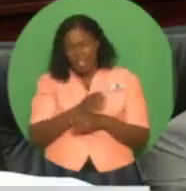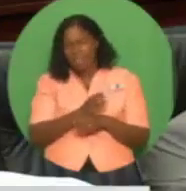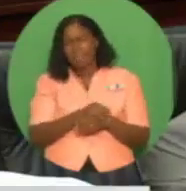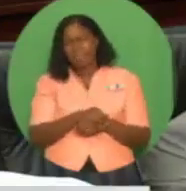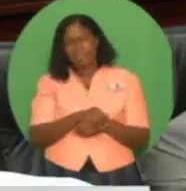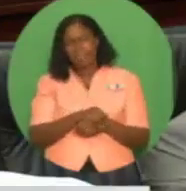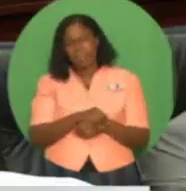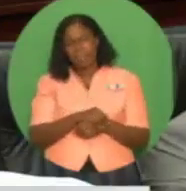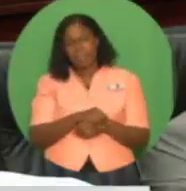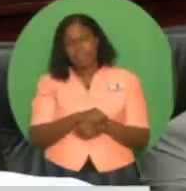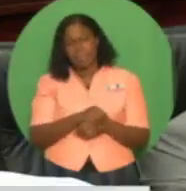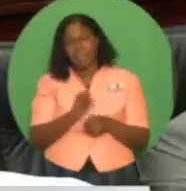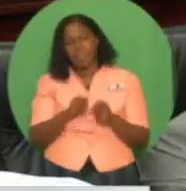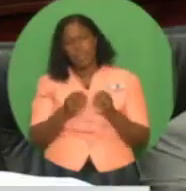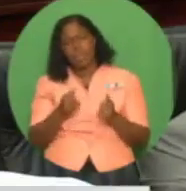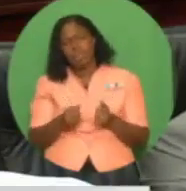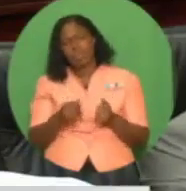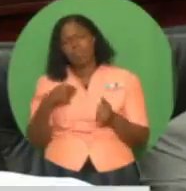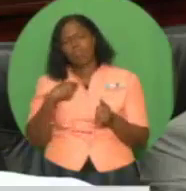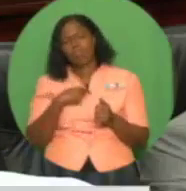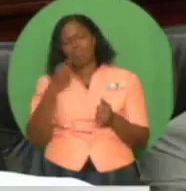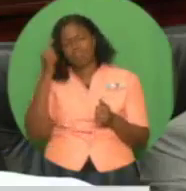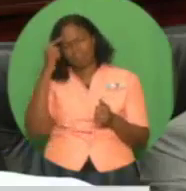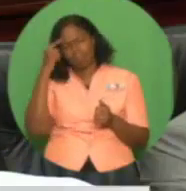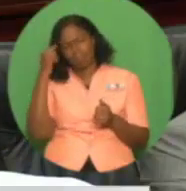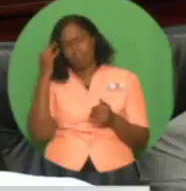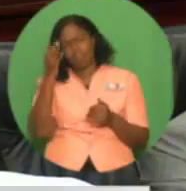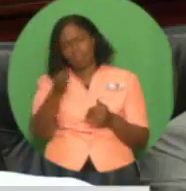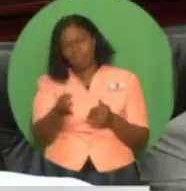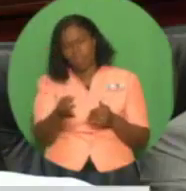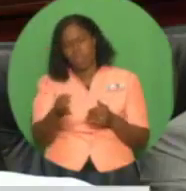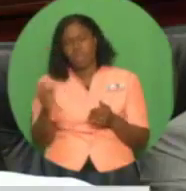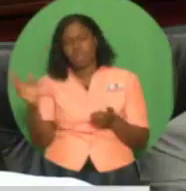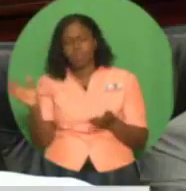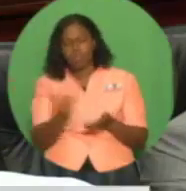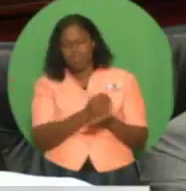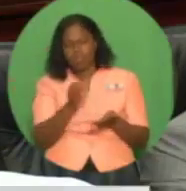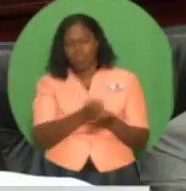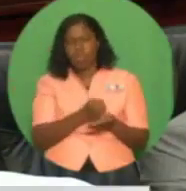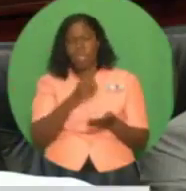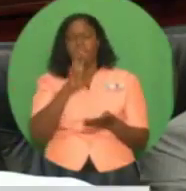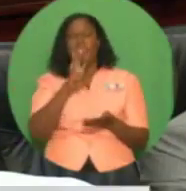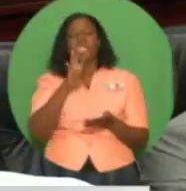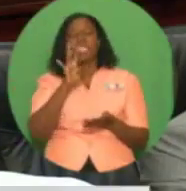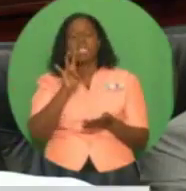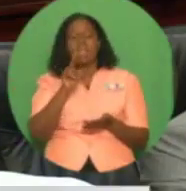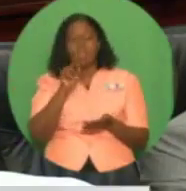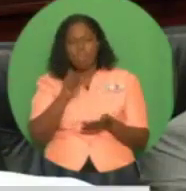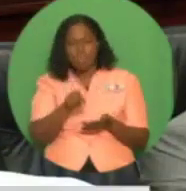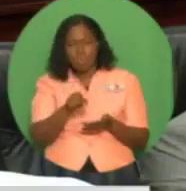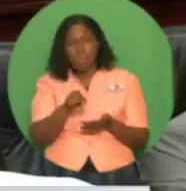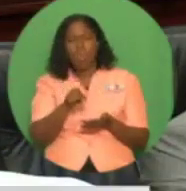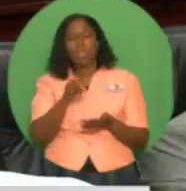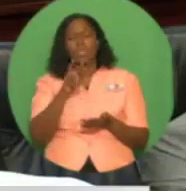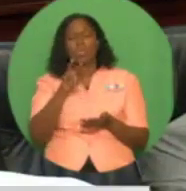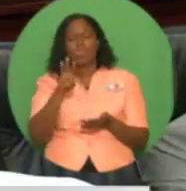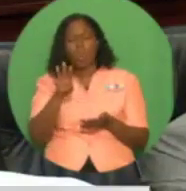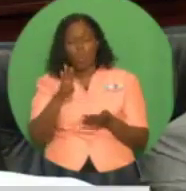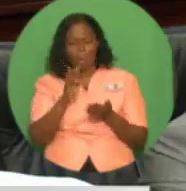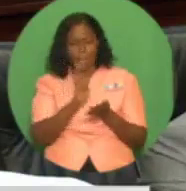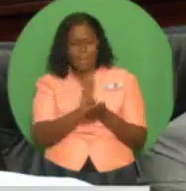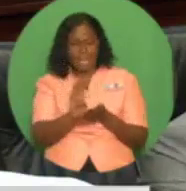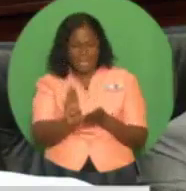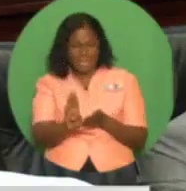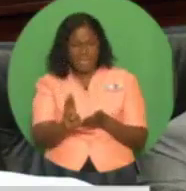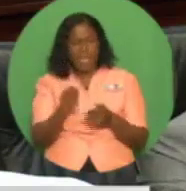on these assumptions, we are projecting total revenue at 47.724 billion, oil revenue at